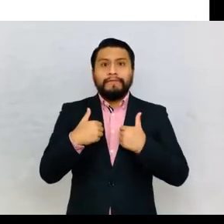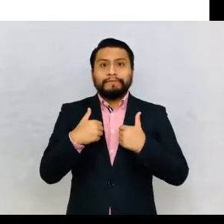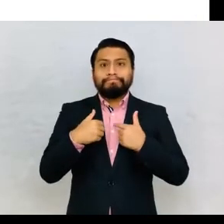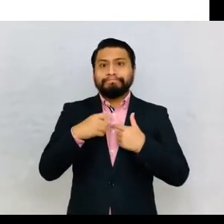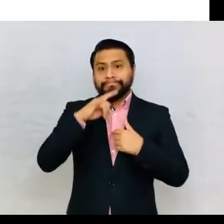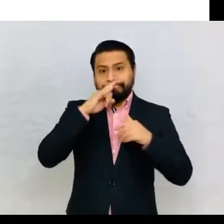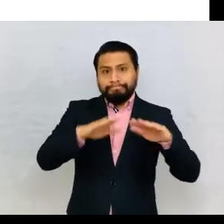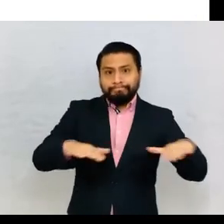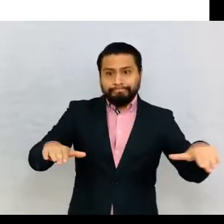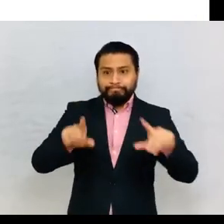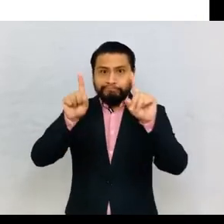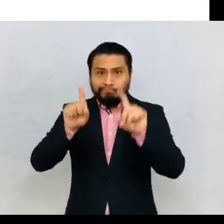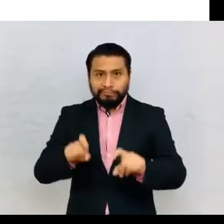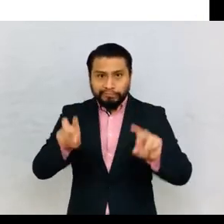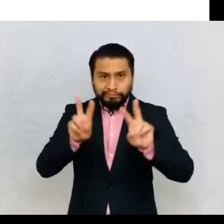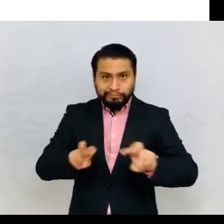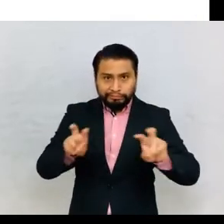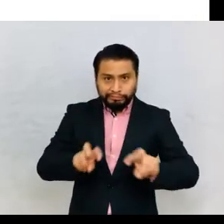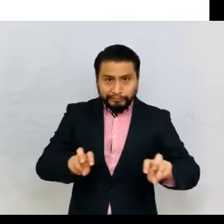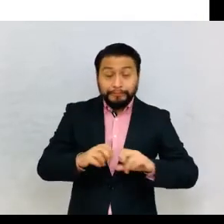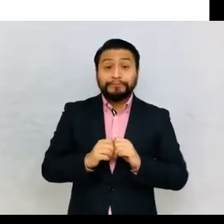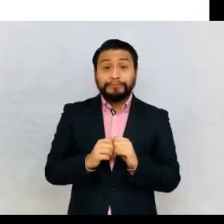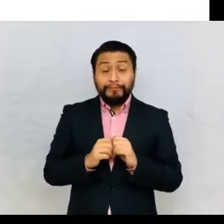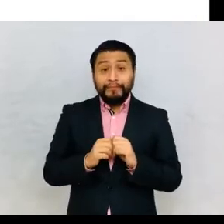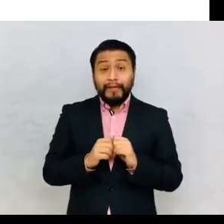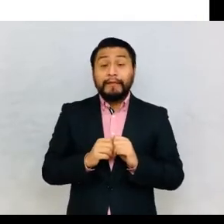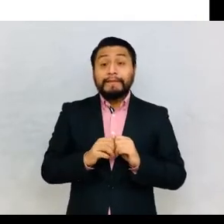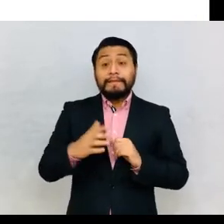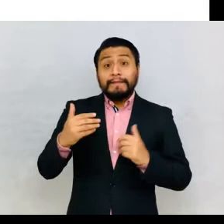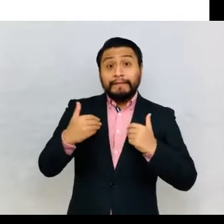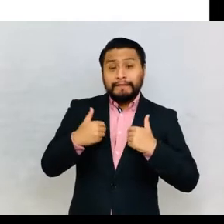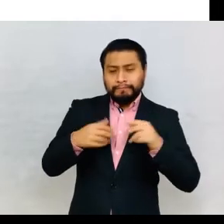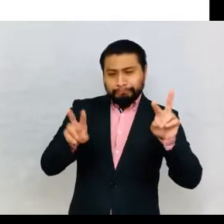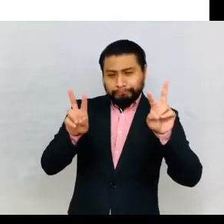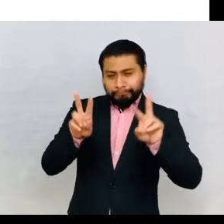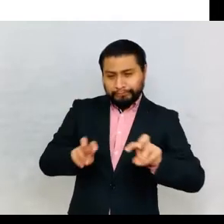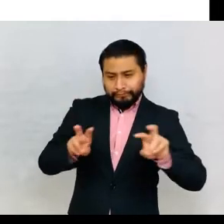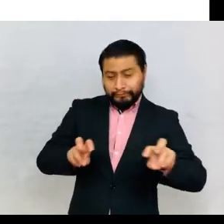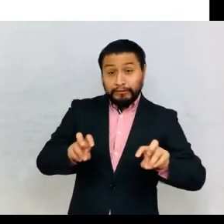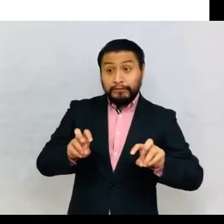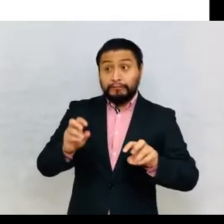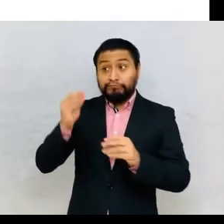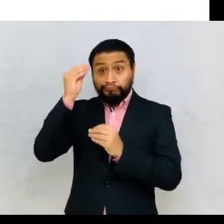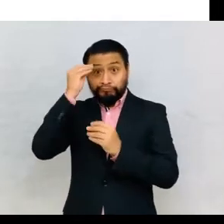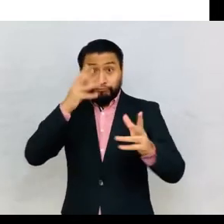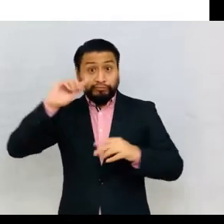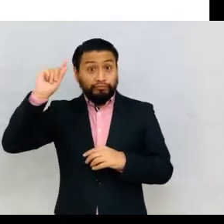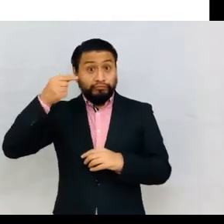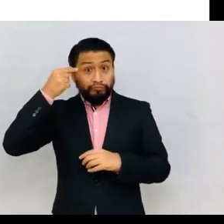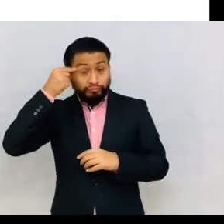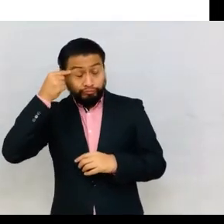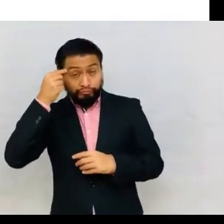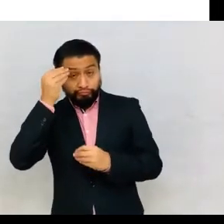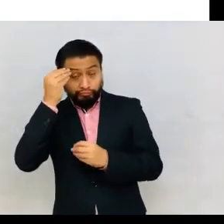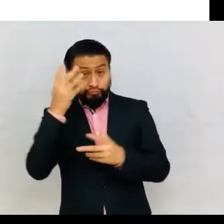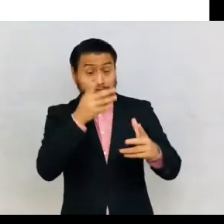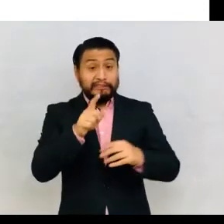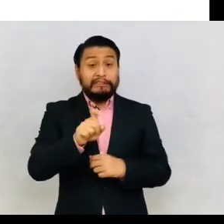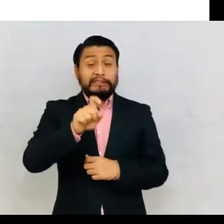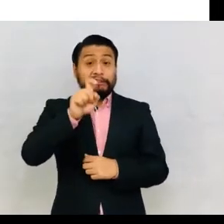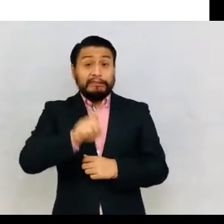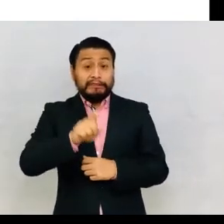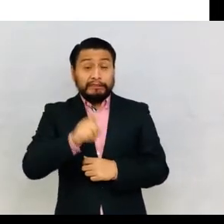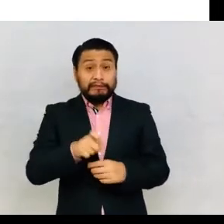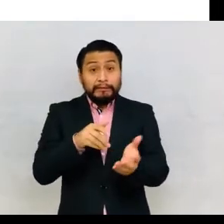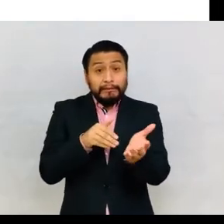Through Vergara, the Department of Psychopedagogy of the Ministry of Public Instruction and Fine Arts, requested the